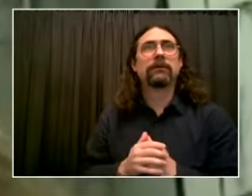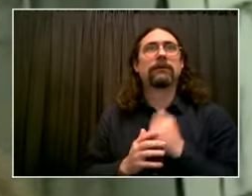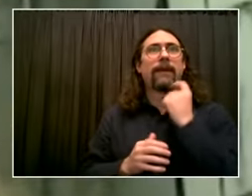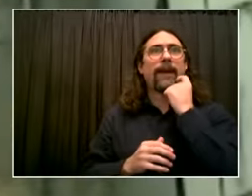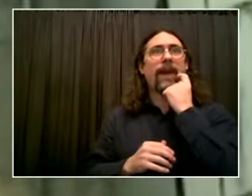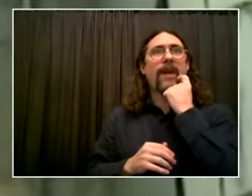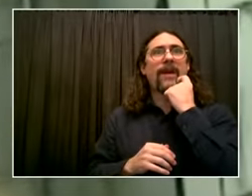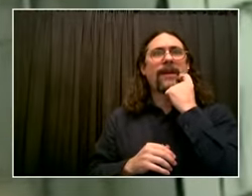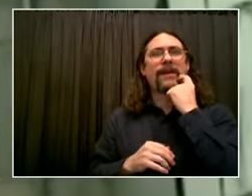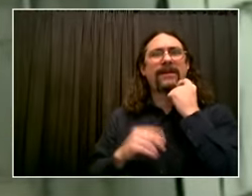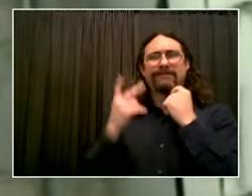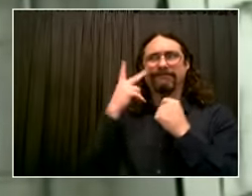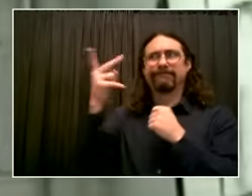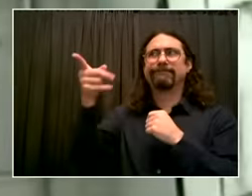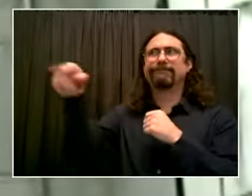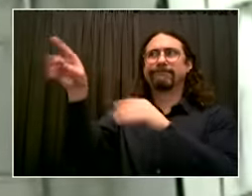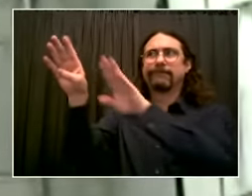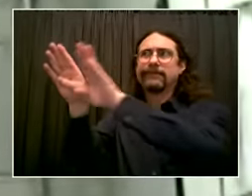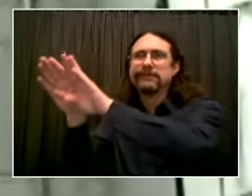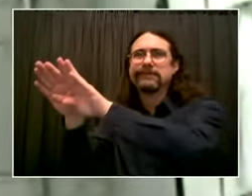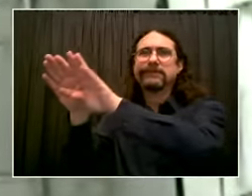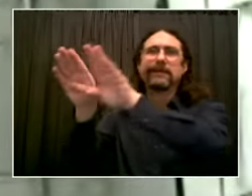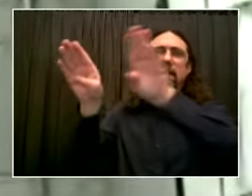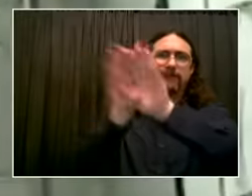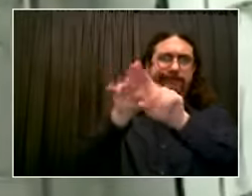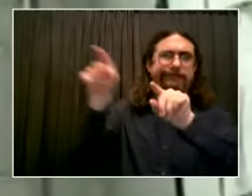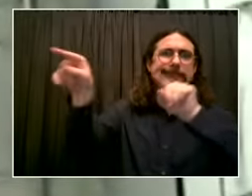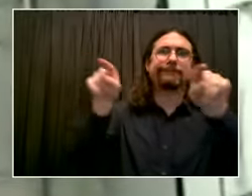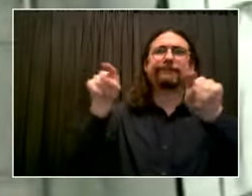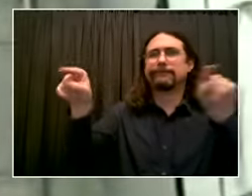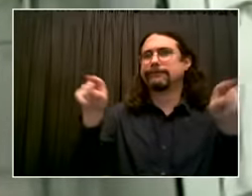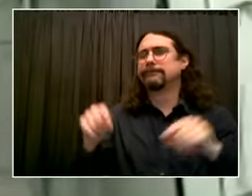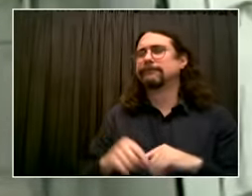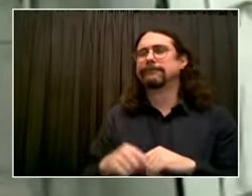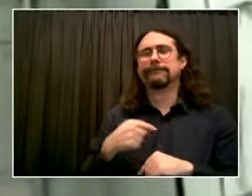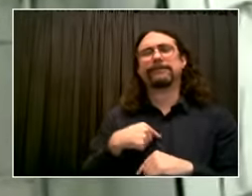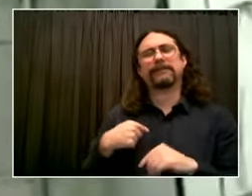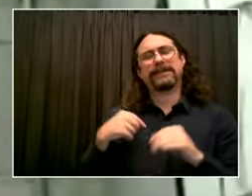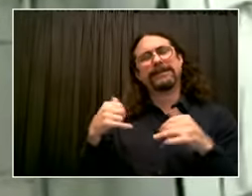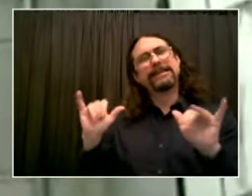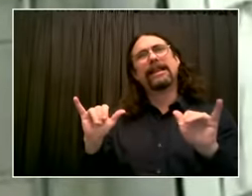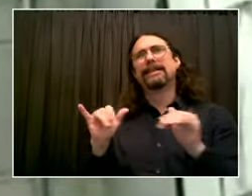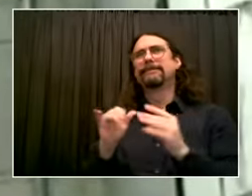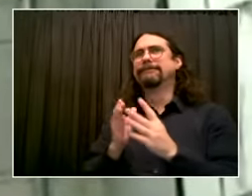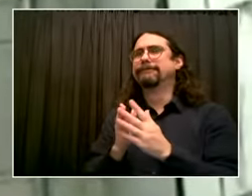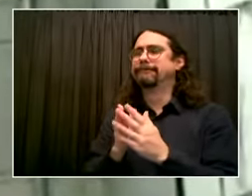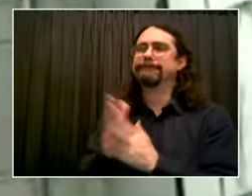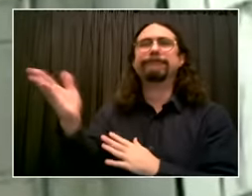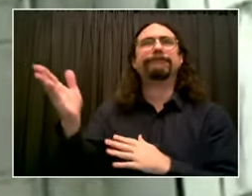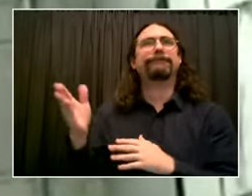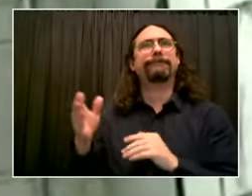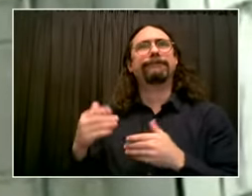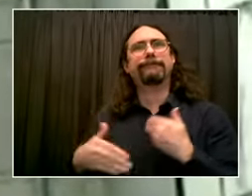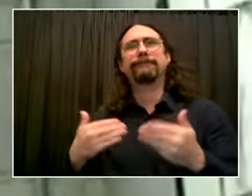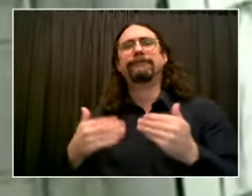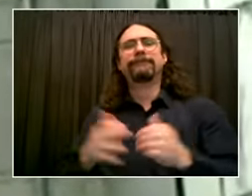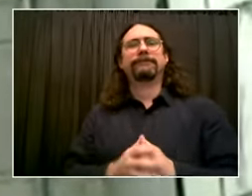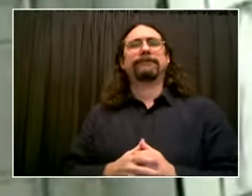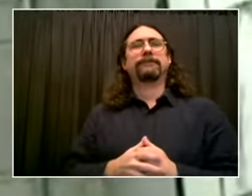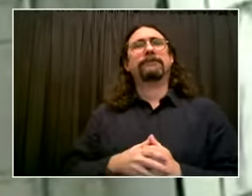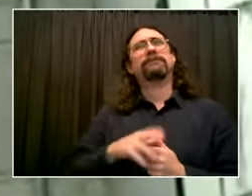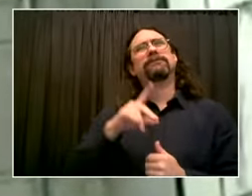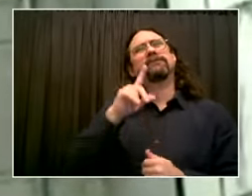internet will help us. Just this week, we launched DownEastSeafoodNY.com,